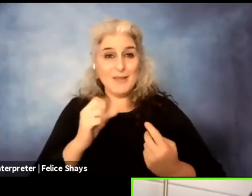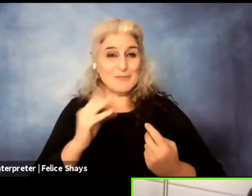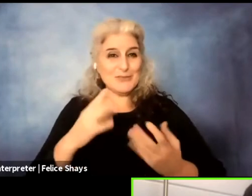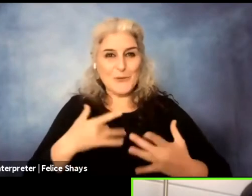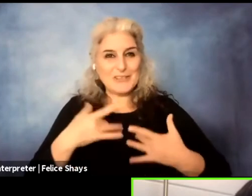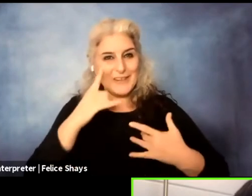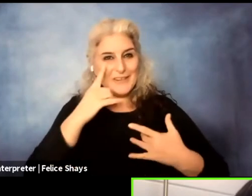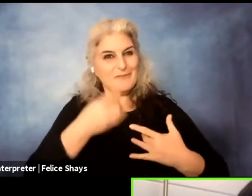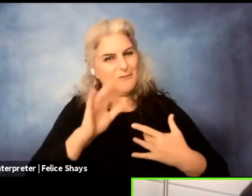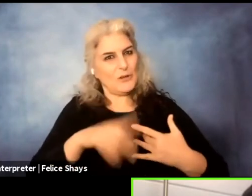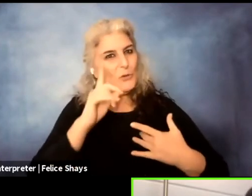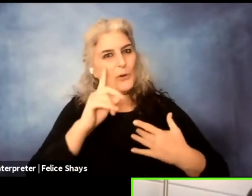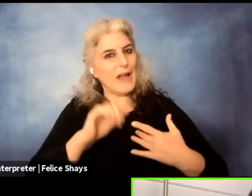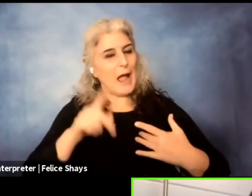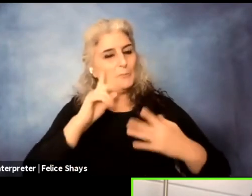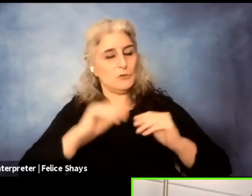be out in the world.